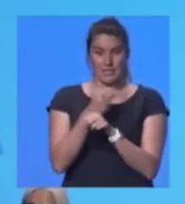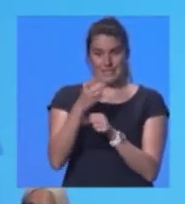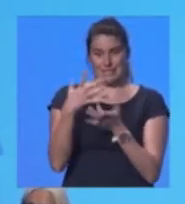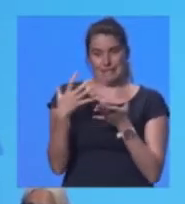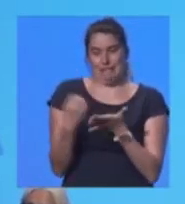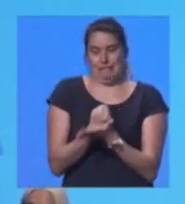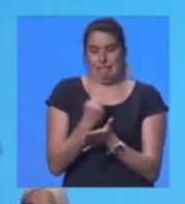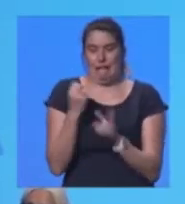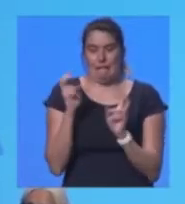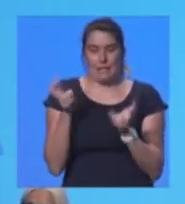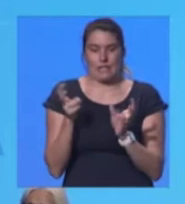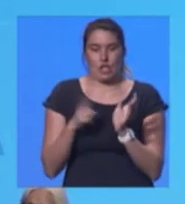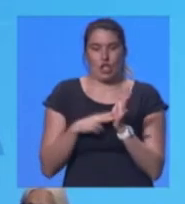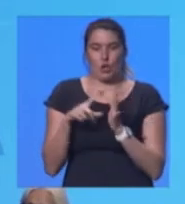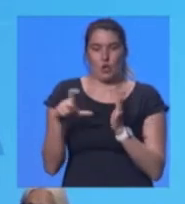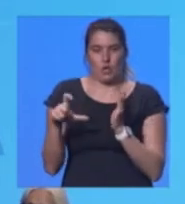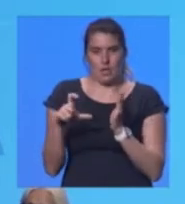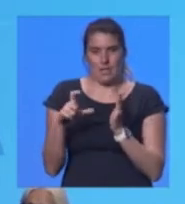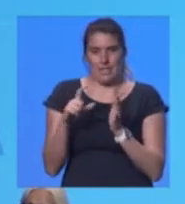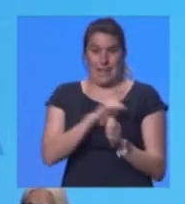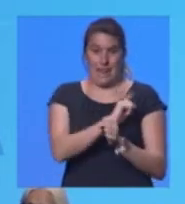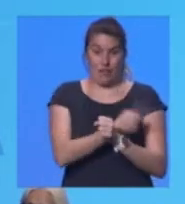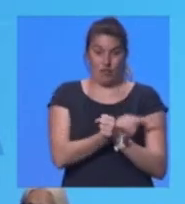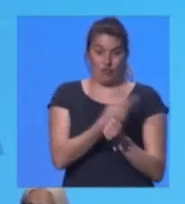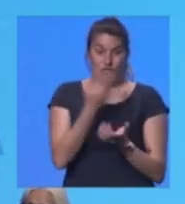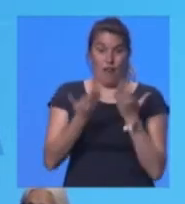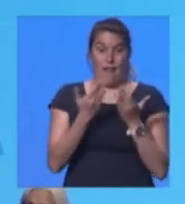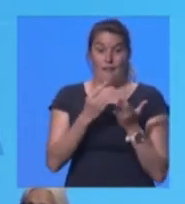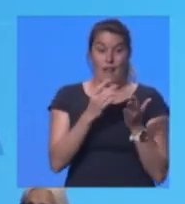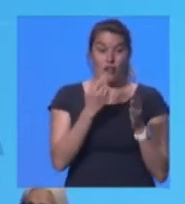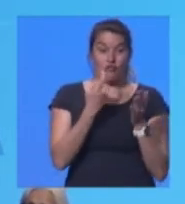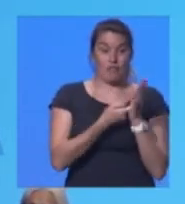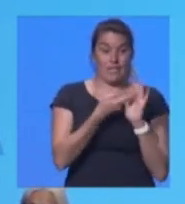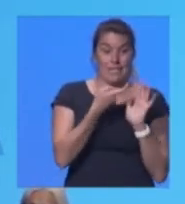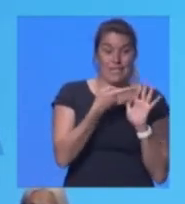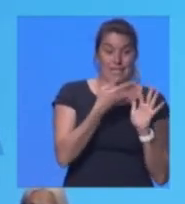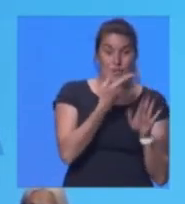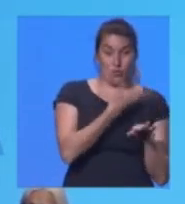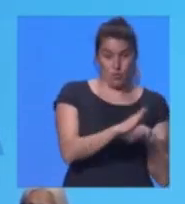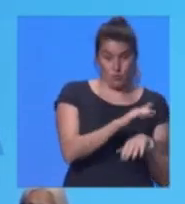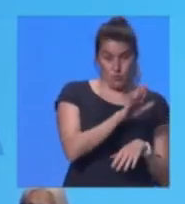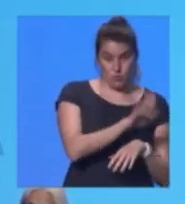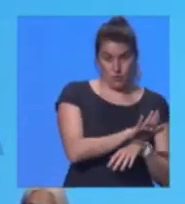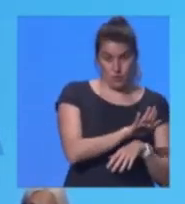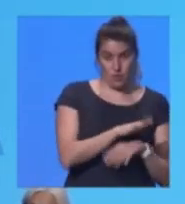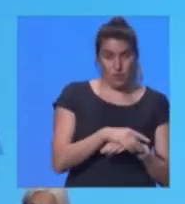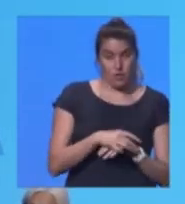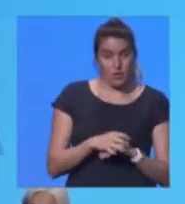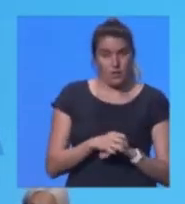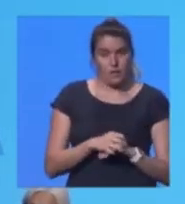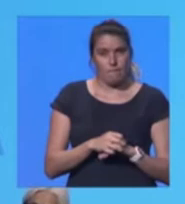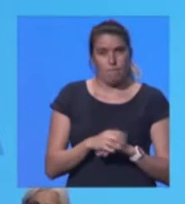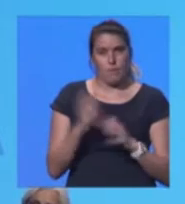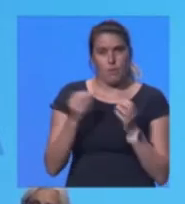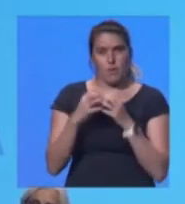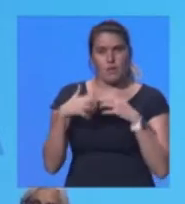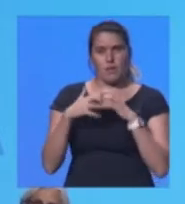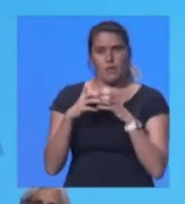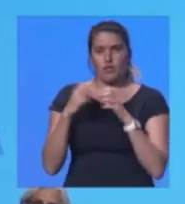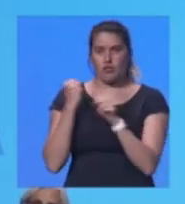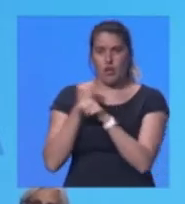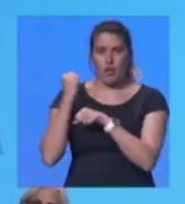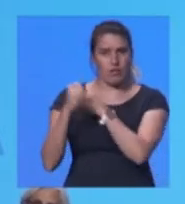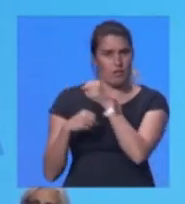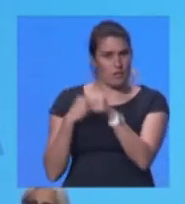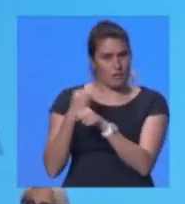safest form of energy, even compared to renewables. With the development of the Generation 4